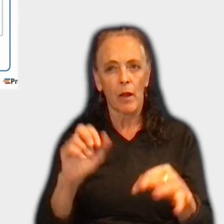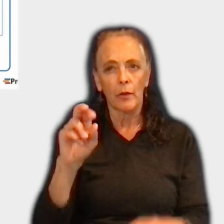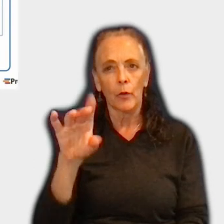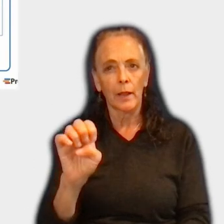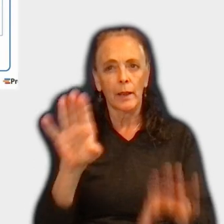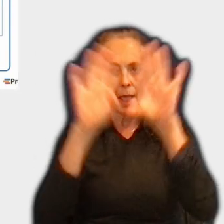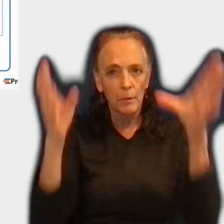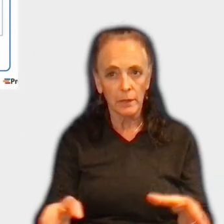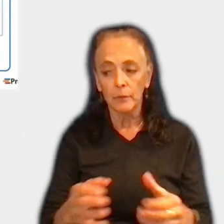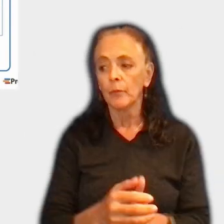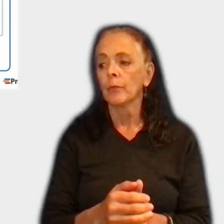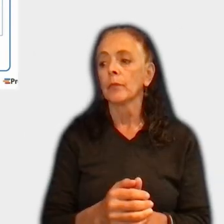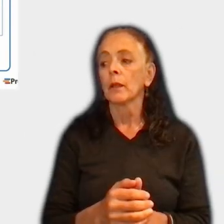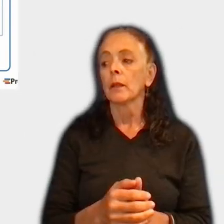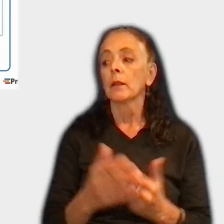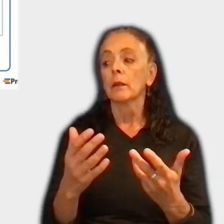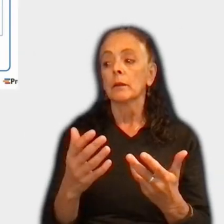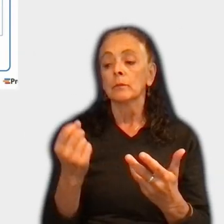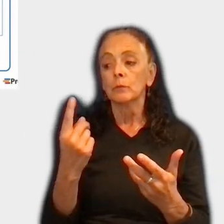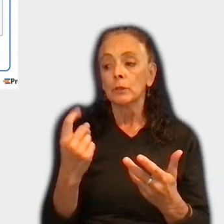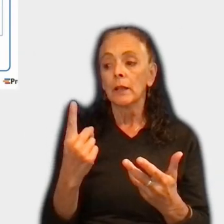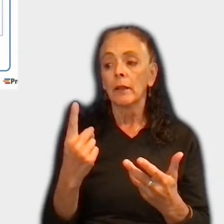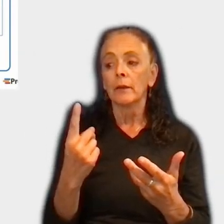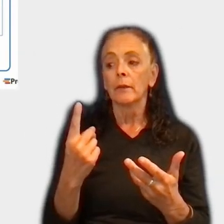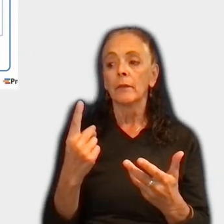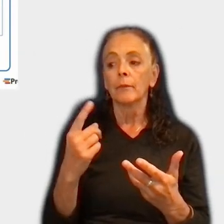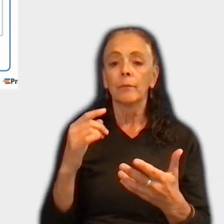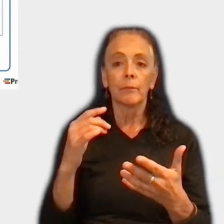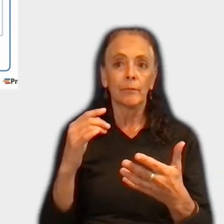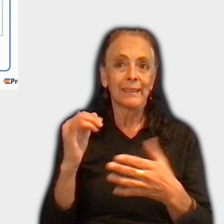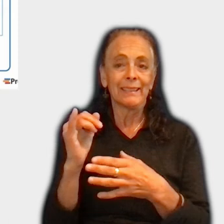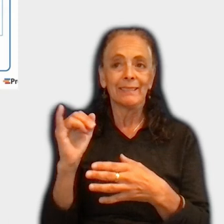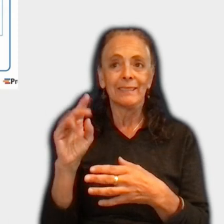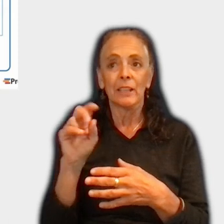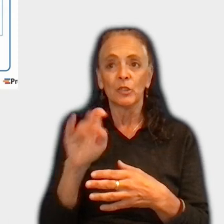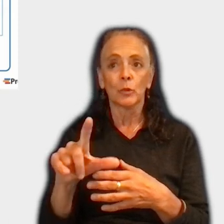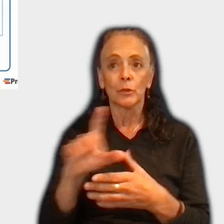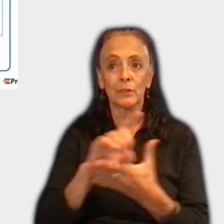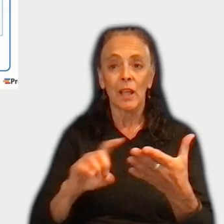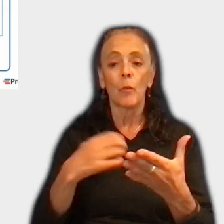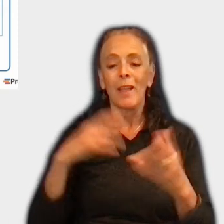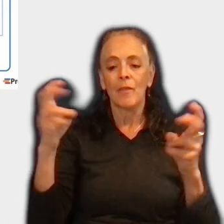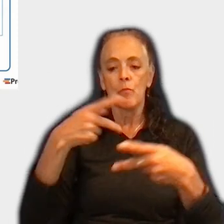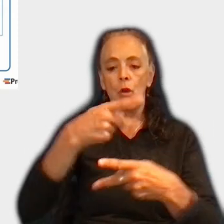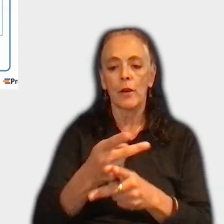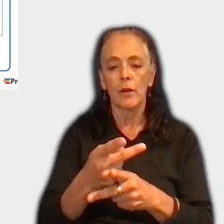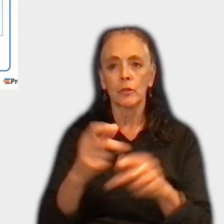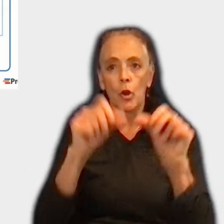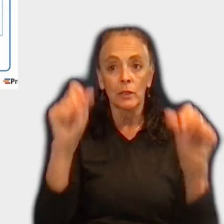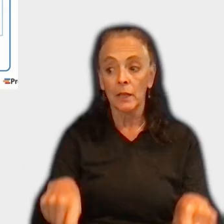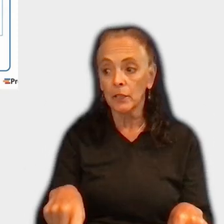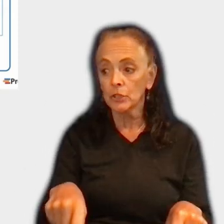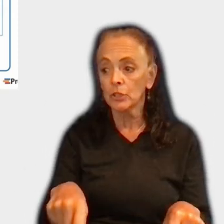to know that in actually in the in the in design as my background as well, there's some framework called product successor is more like the arrangement